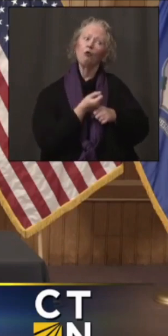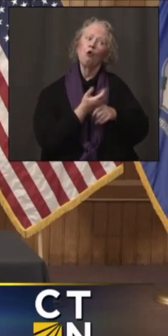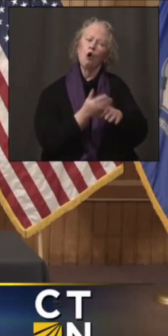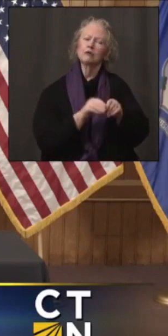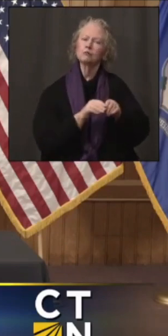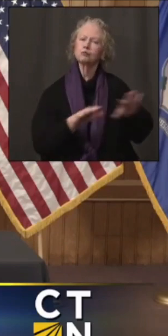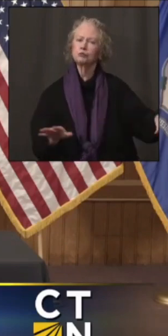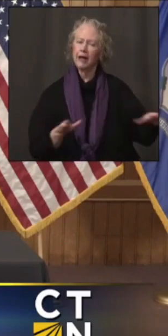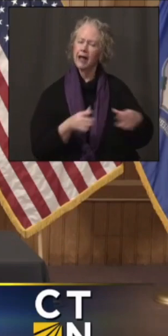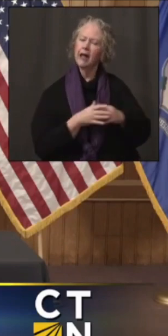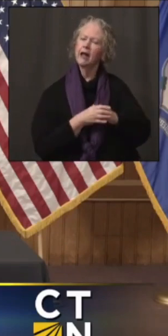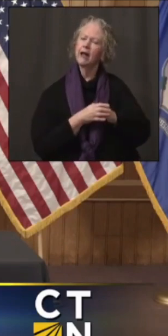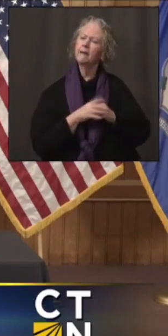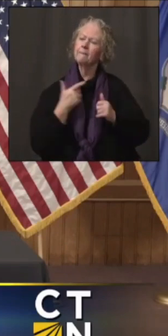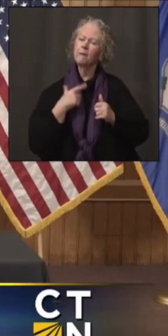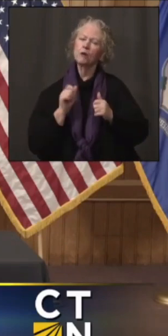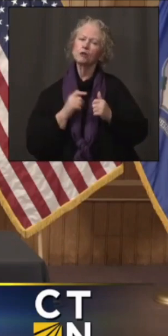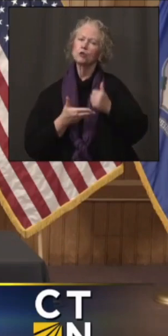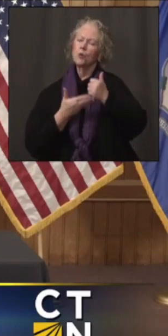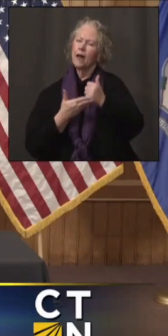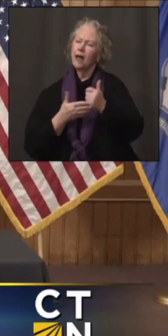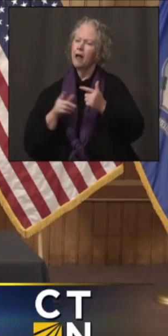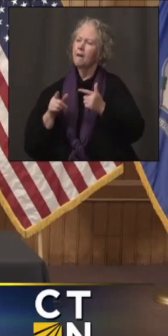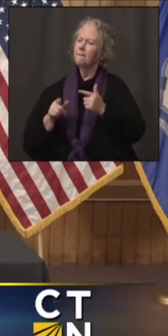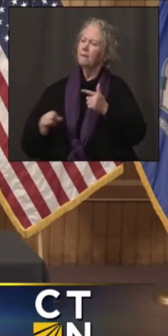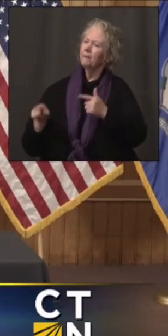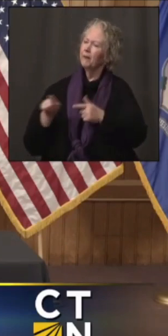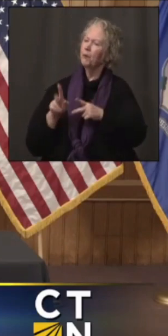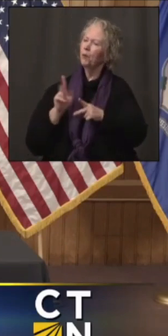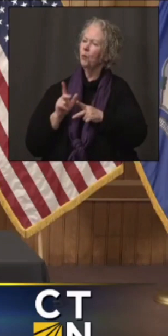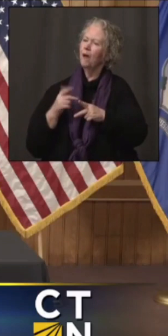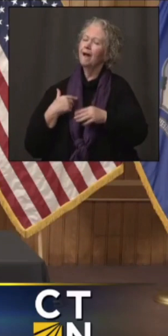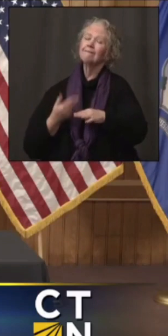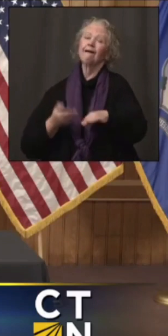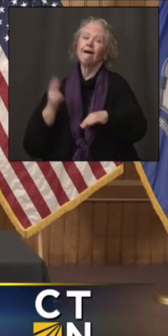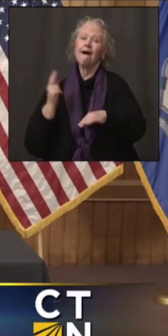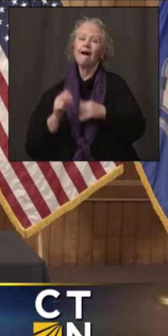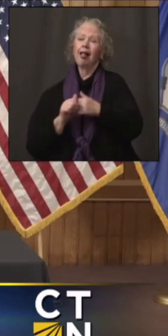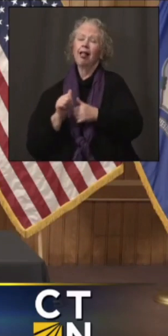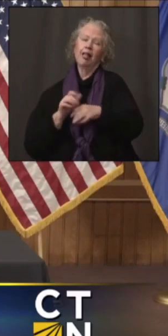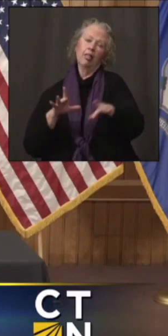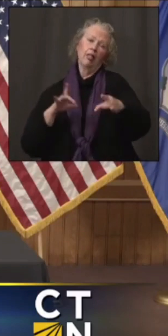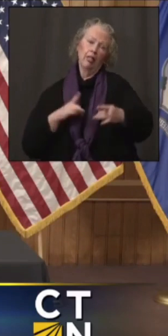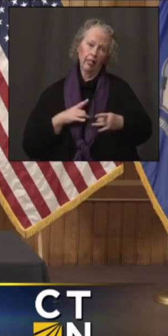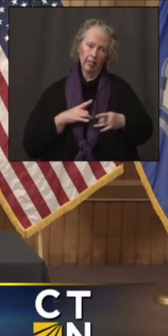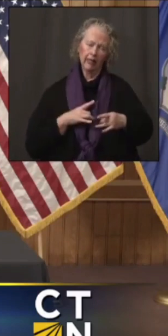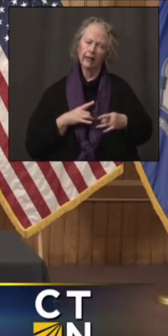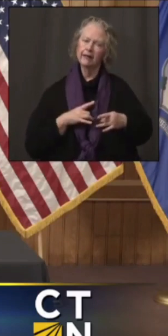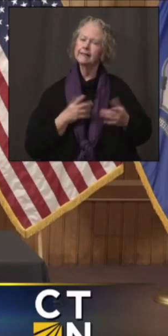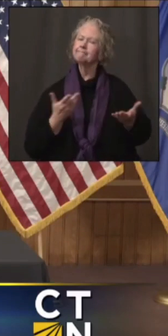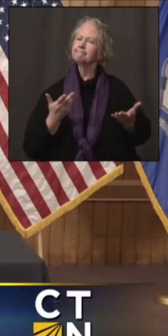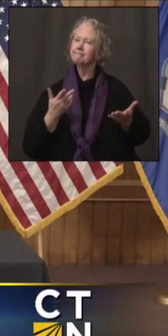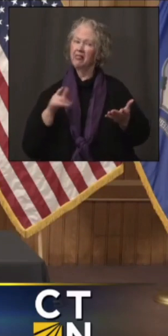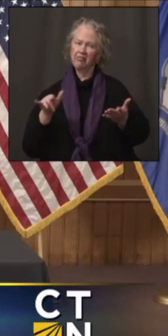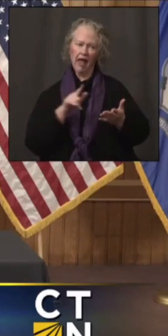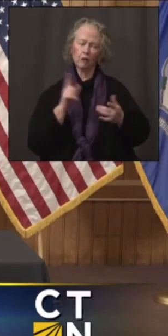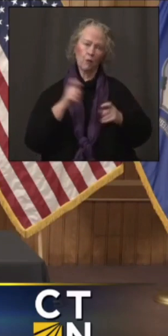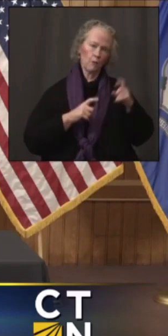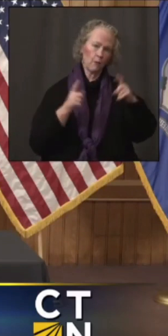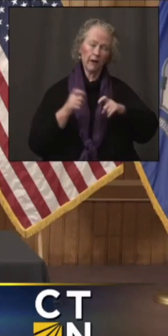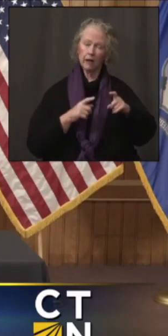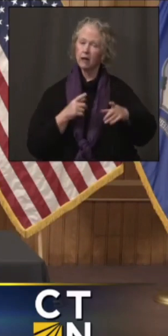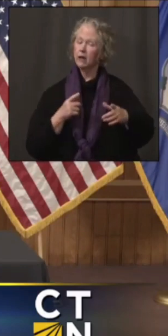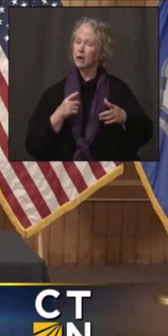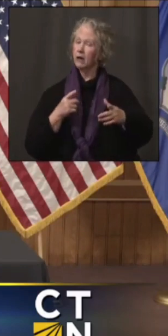people who are most risk of getting sick or dying of getting the vaccine. I'm just wondering, do you anticipate these changes to be